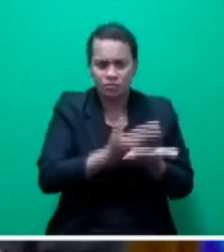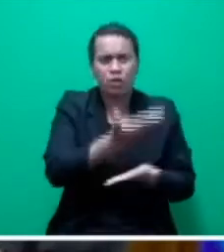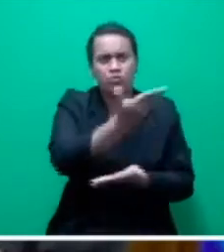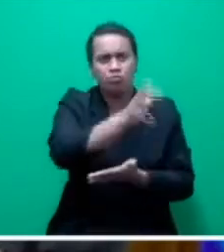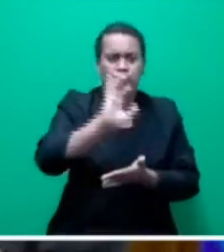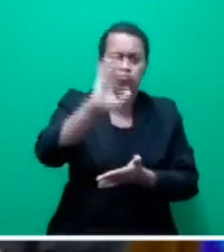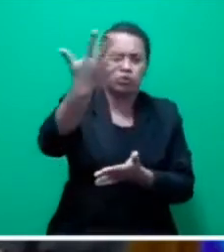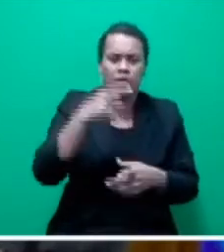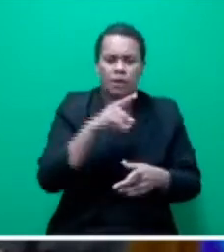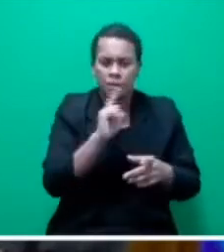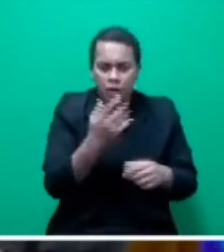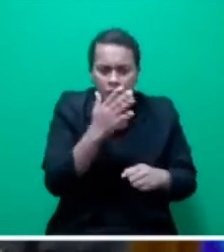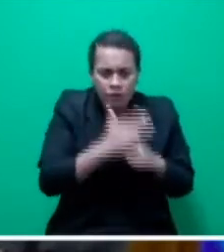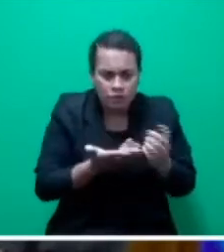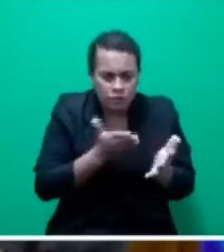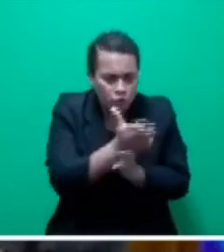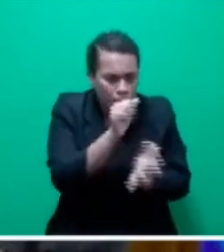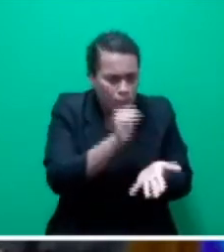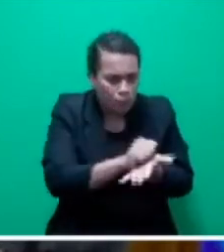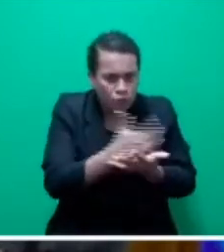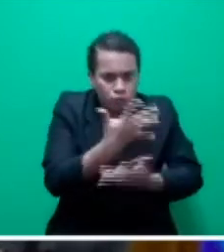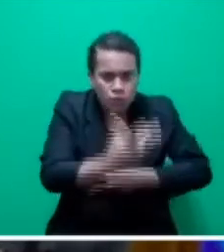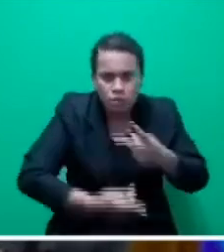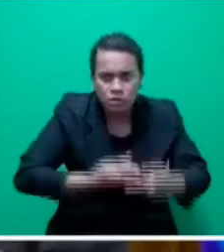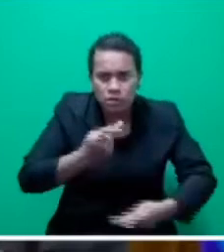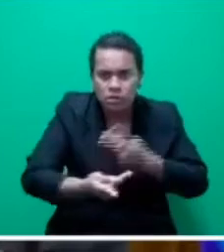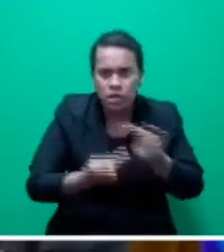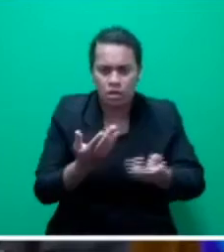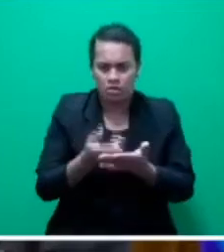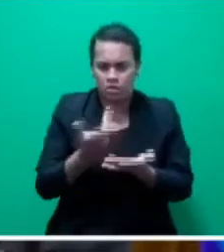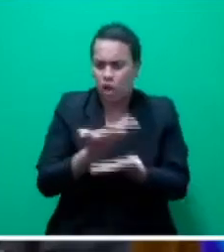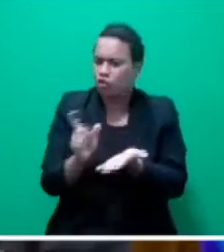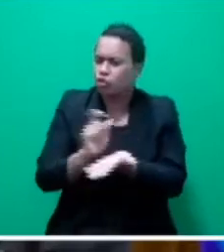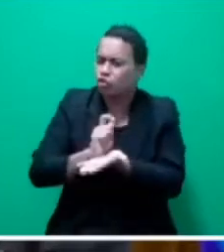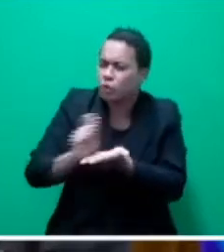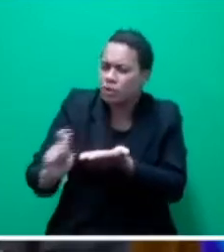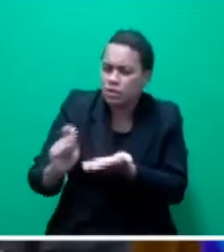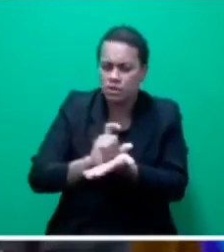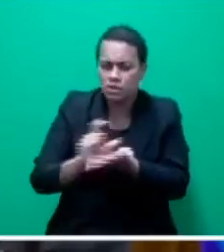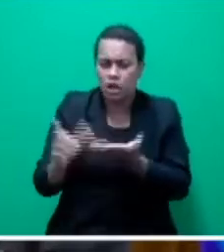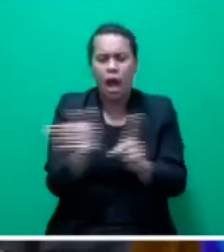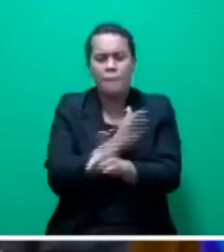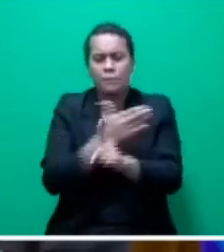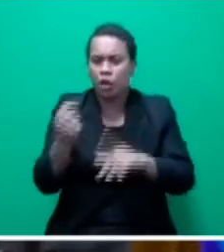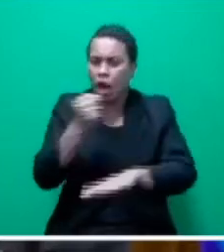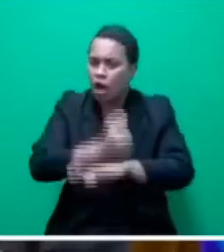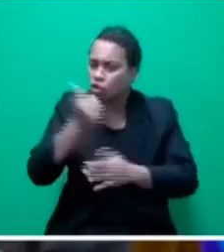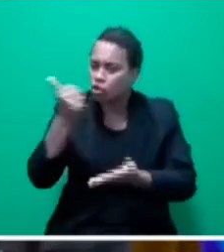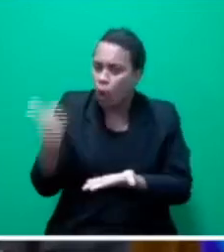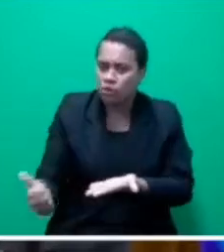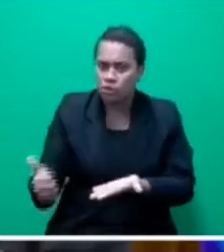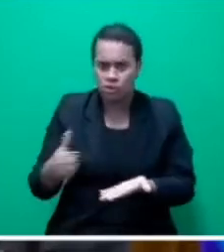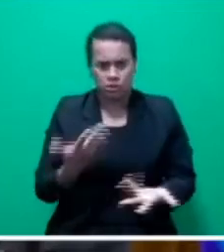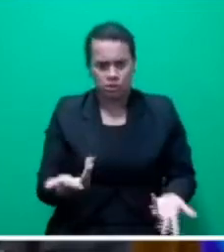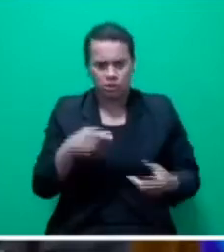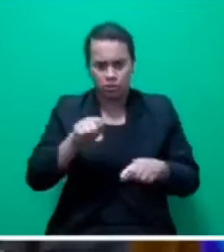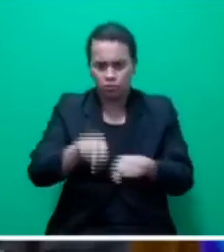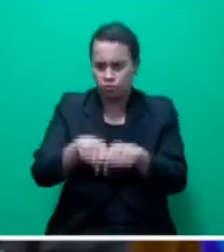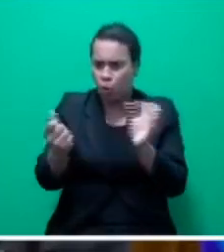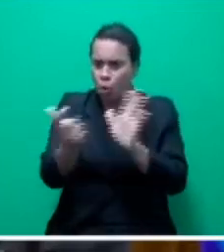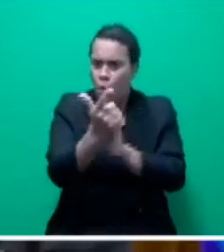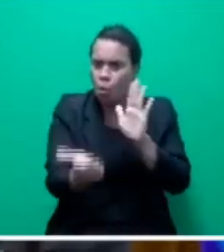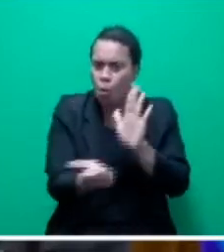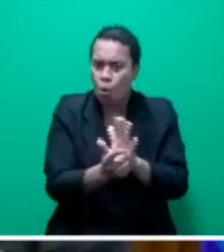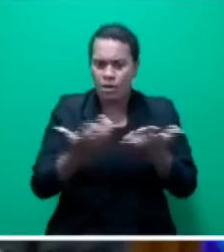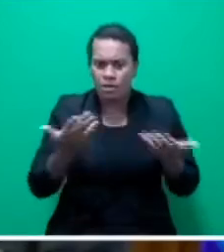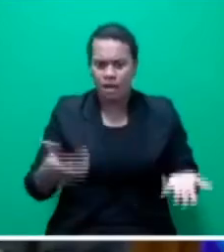million Fijian dollars. Mr. Speaker, this was a clear abuse of authority in gross violation of the procurement regulations, and